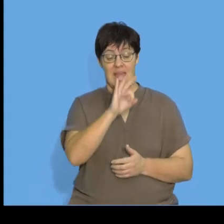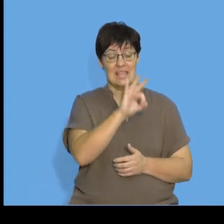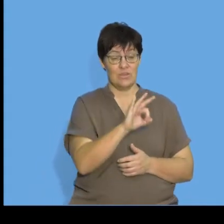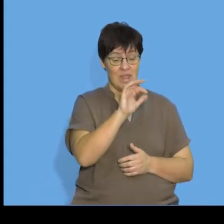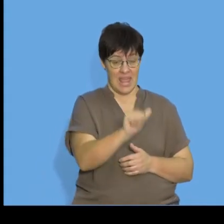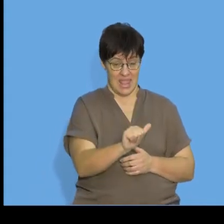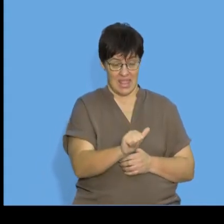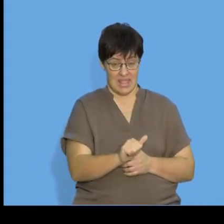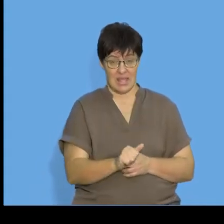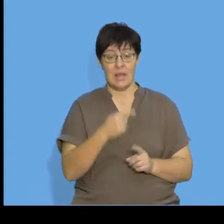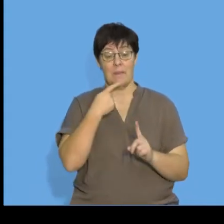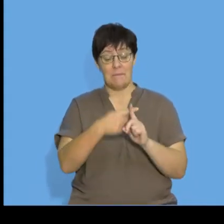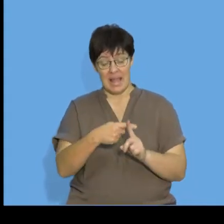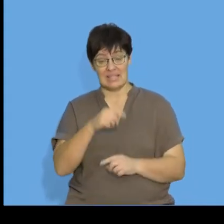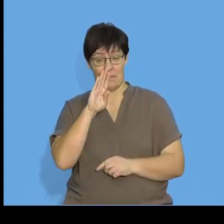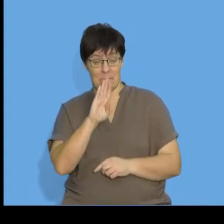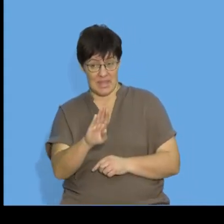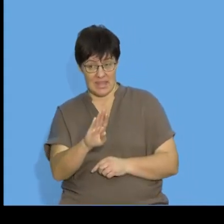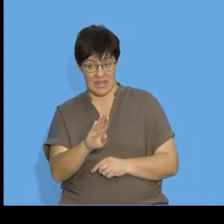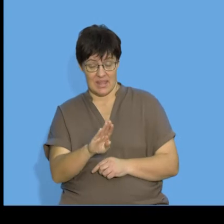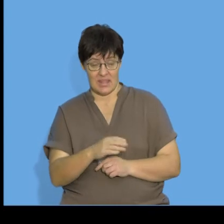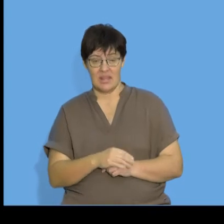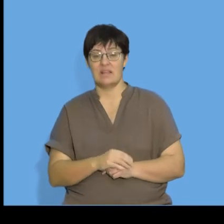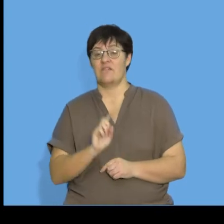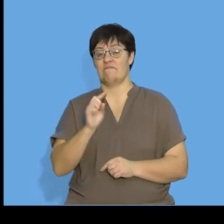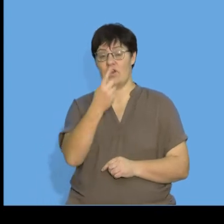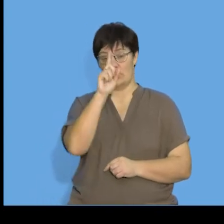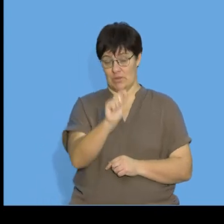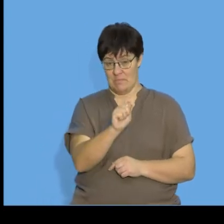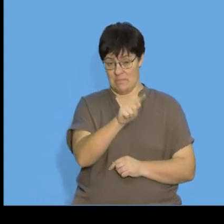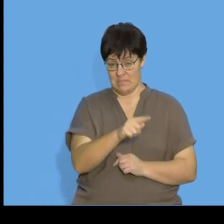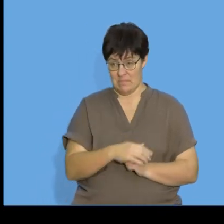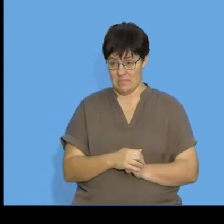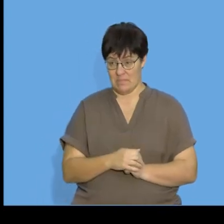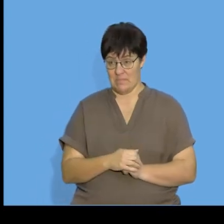3 a plus b was equal to the first term